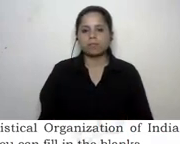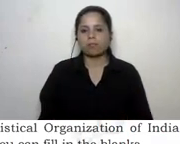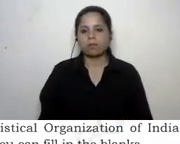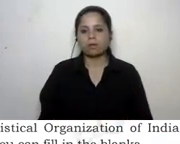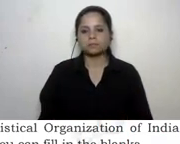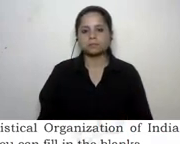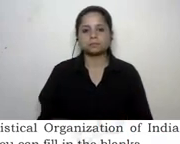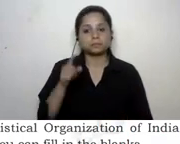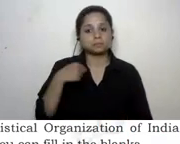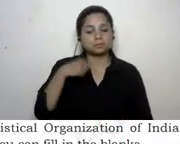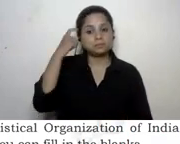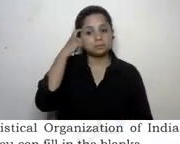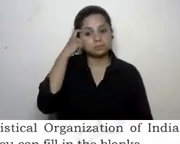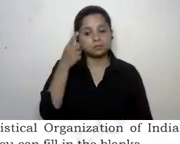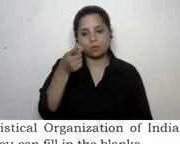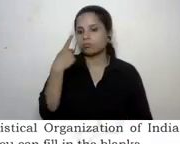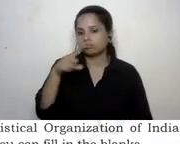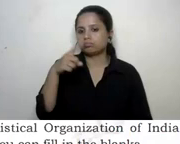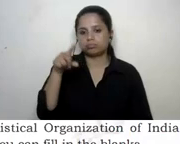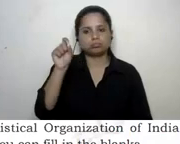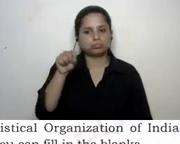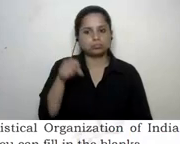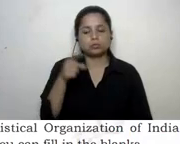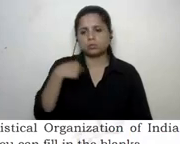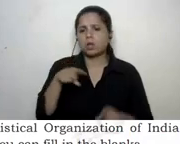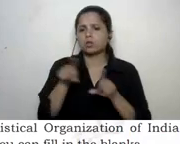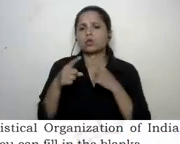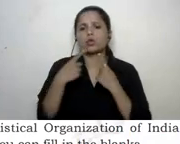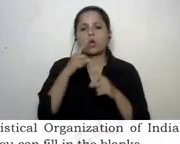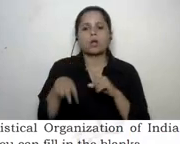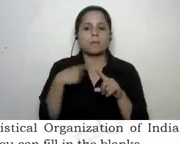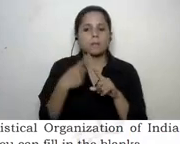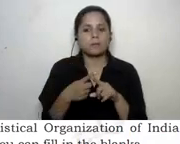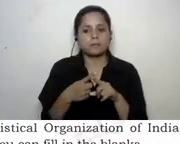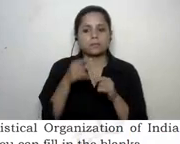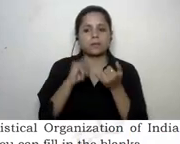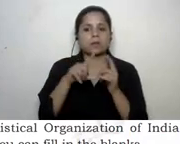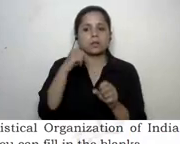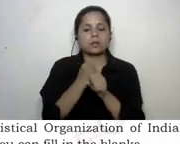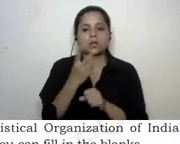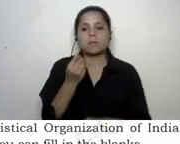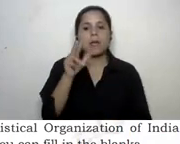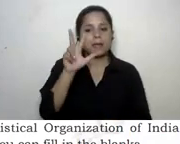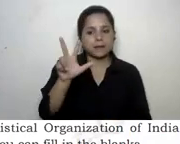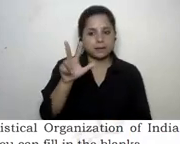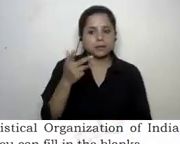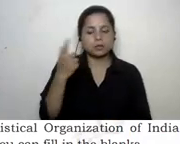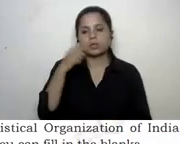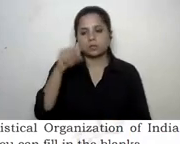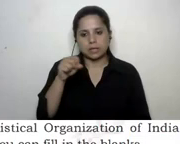and i think we can also yes yeah we can also talk about these about sdg number eight yes